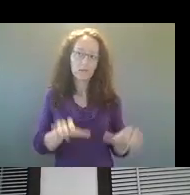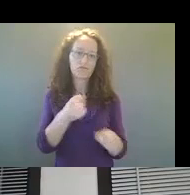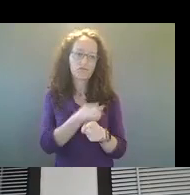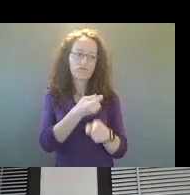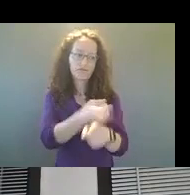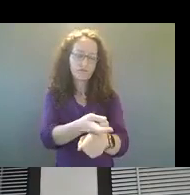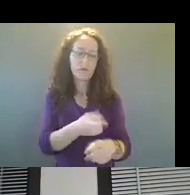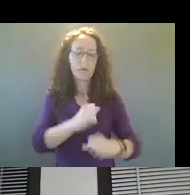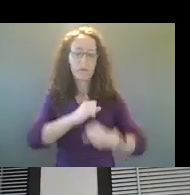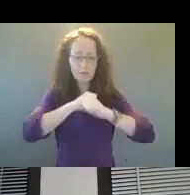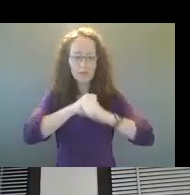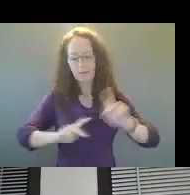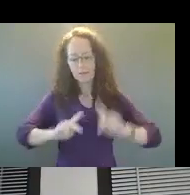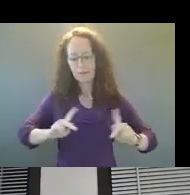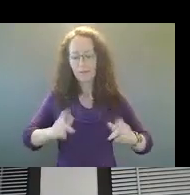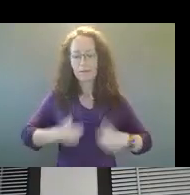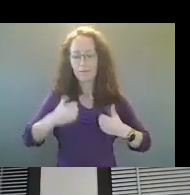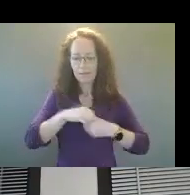the citizens of Minneapolis.